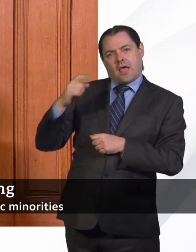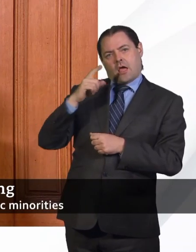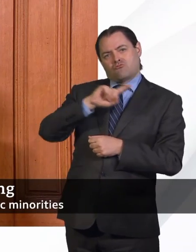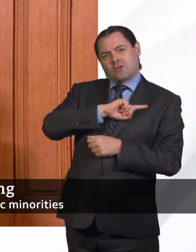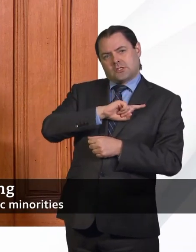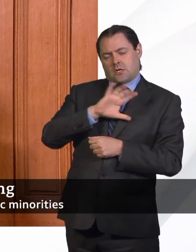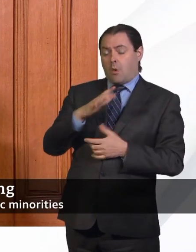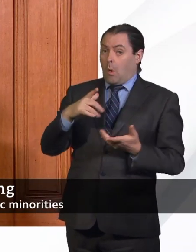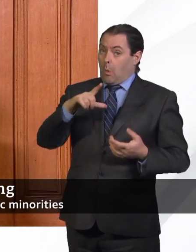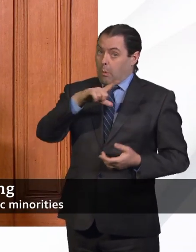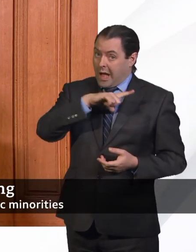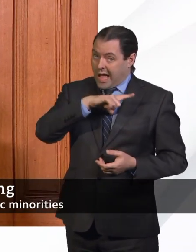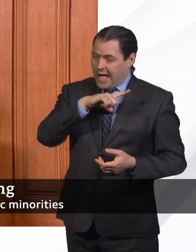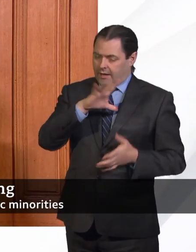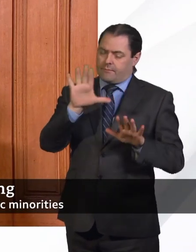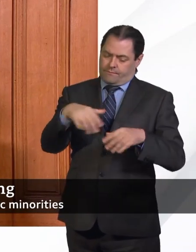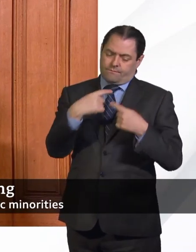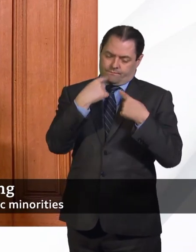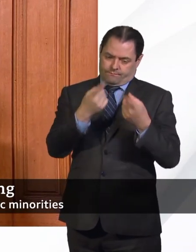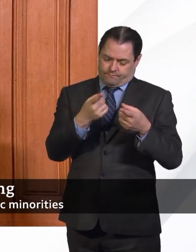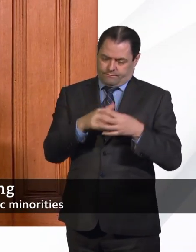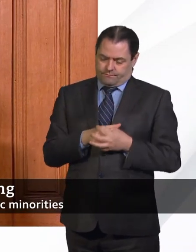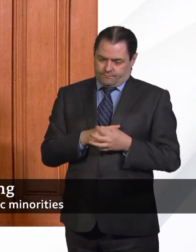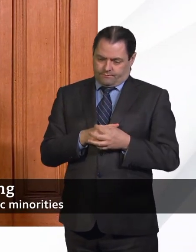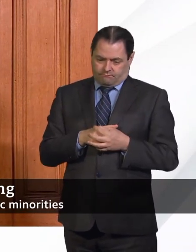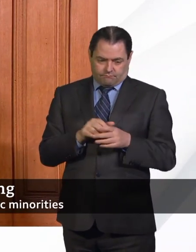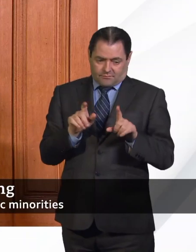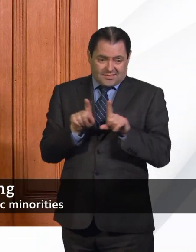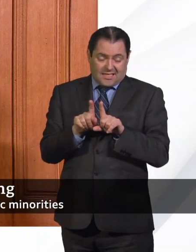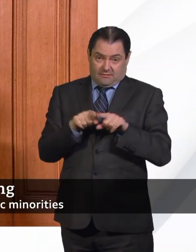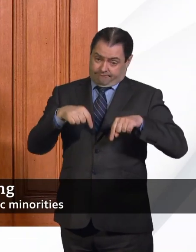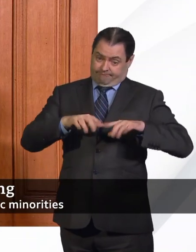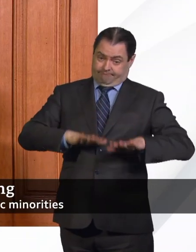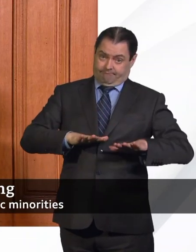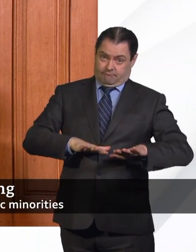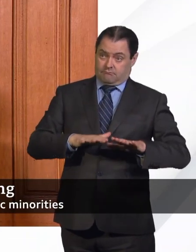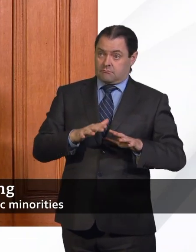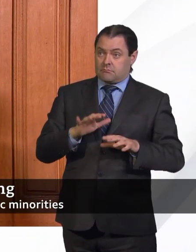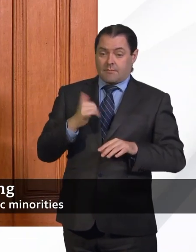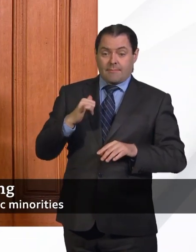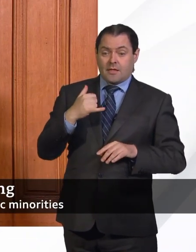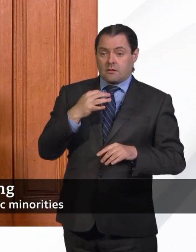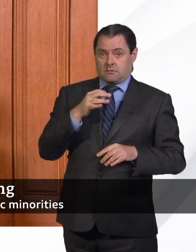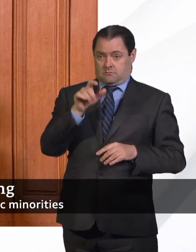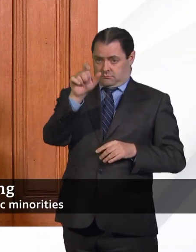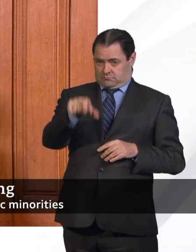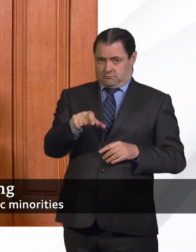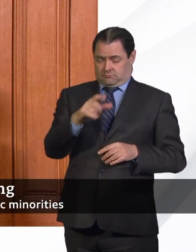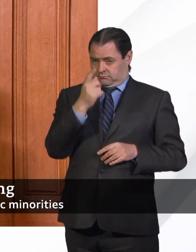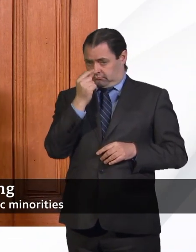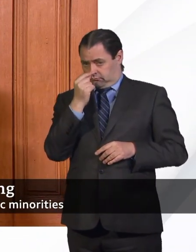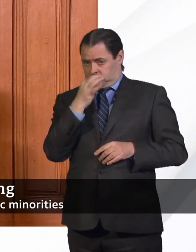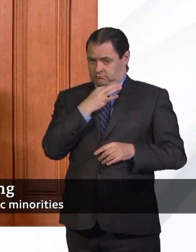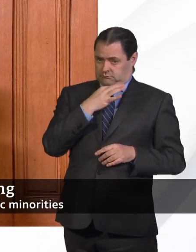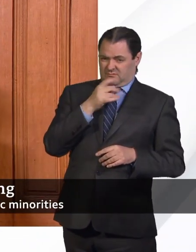are clear that obviously we, just like in this country, if somebody might be at risk of having the virus,